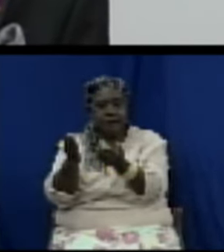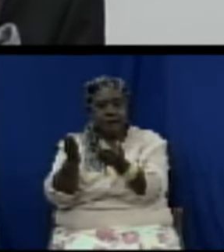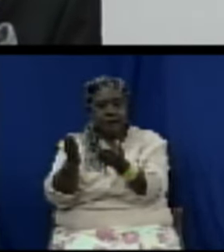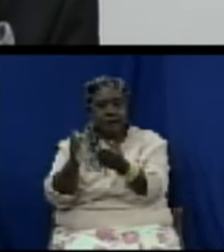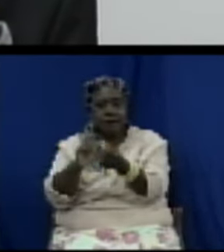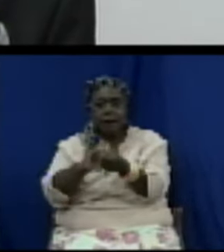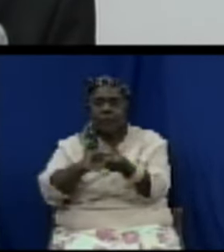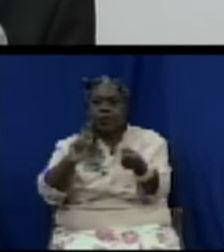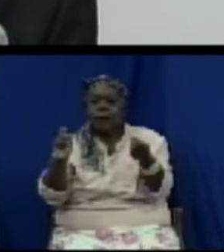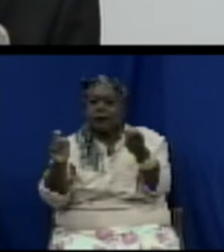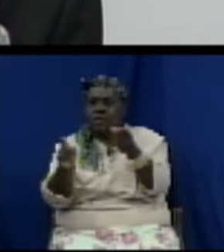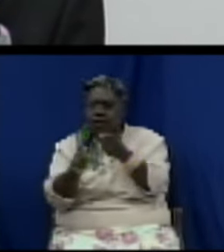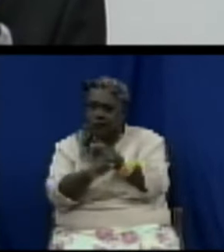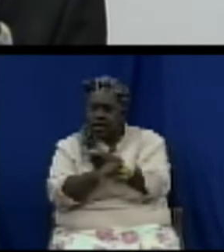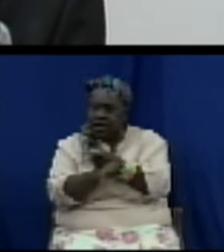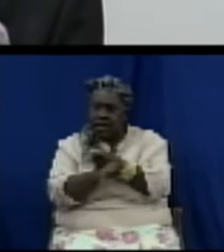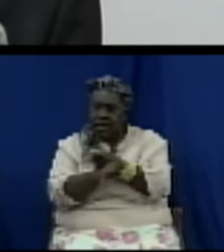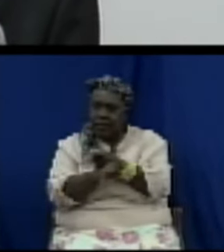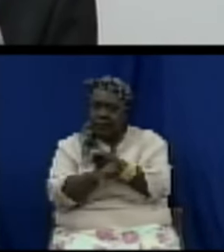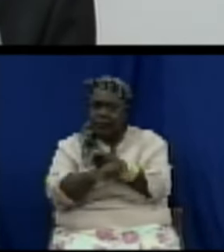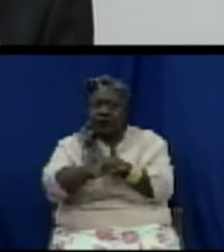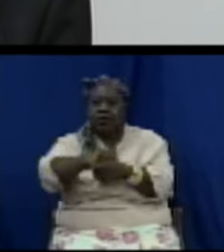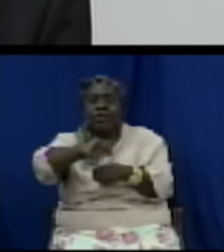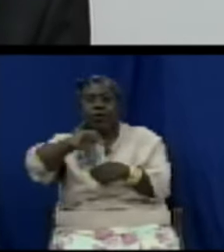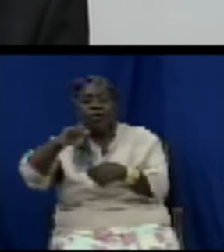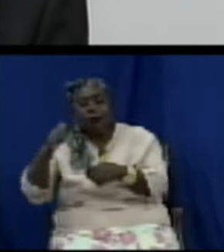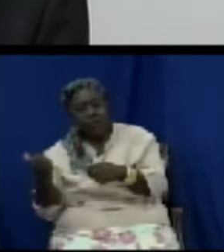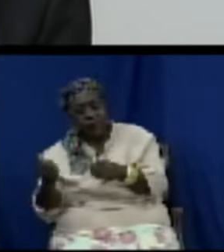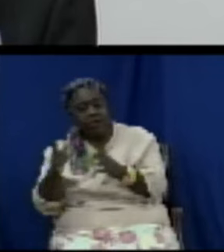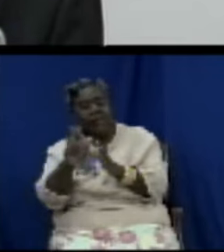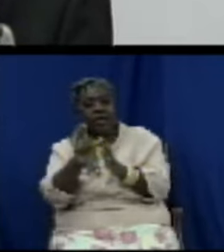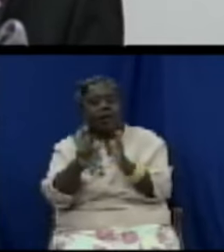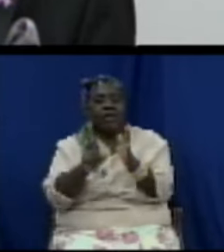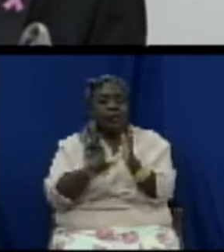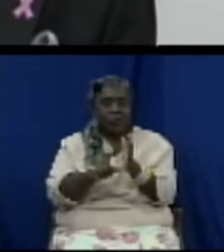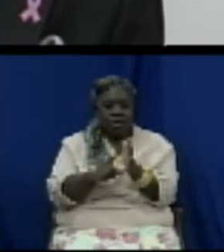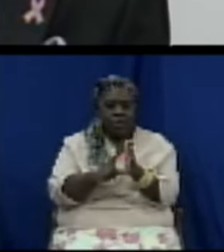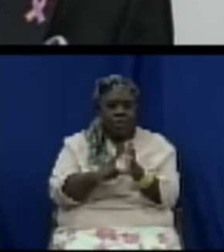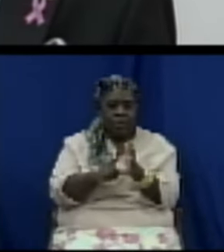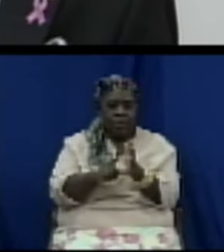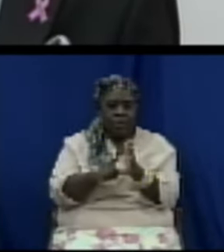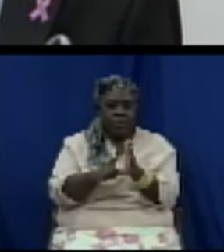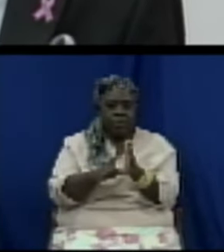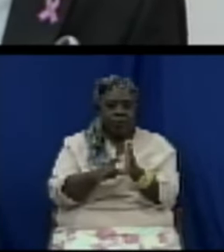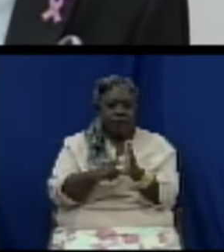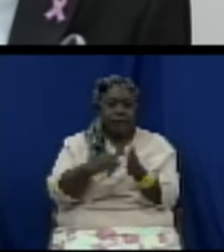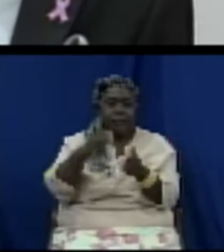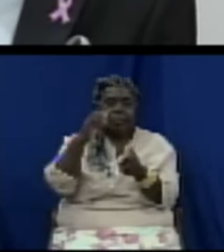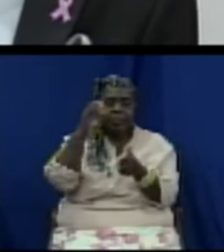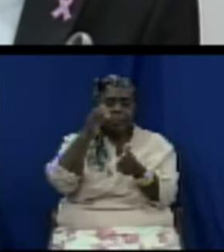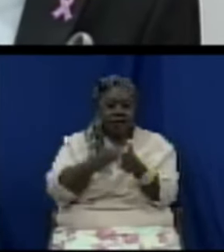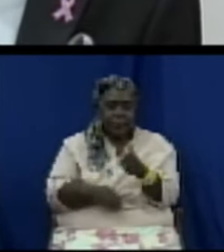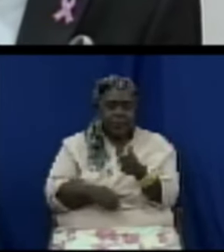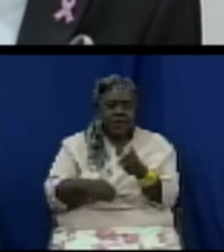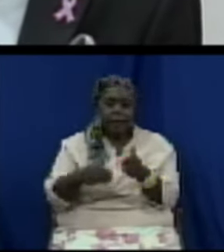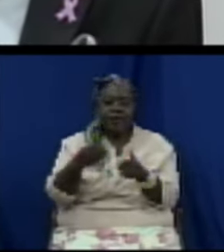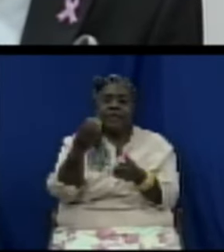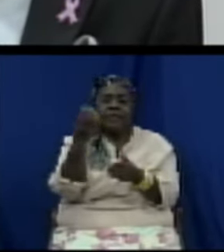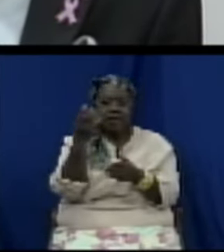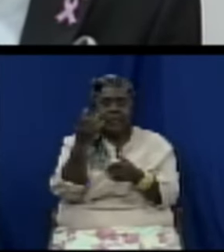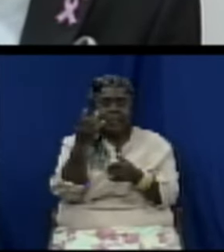the Consumer Affairs Act Chapter 18.38